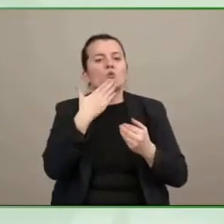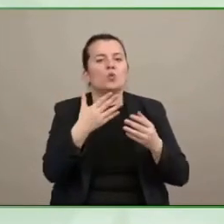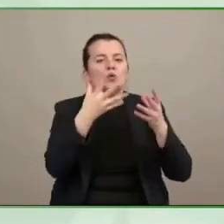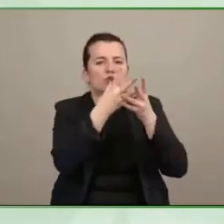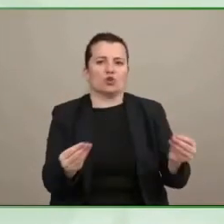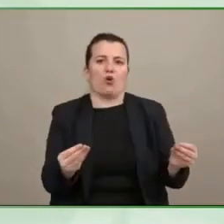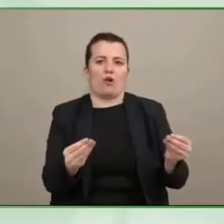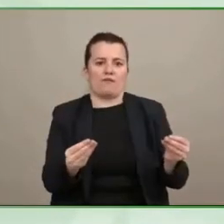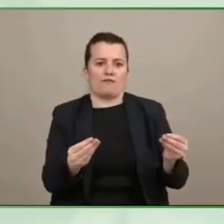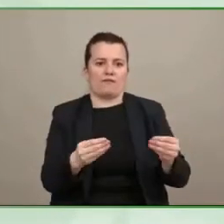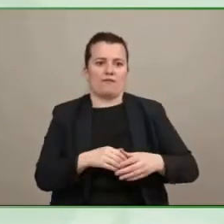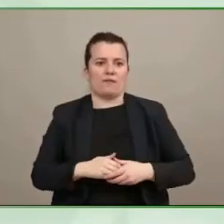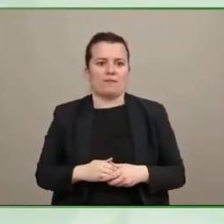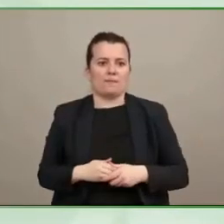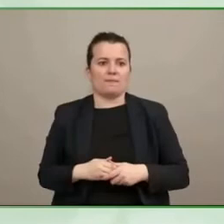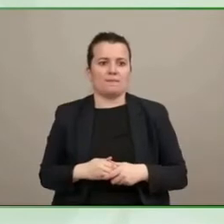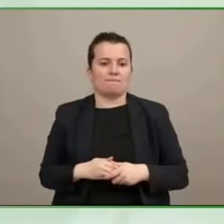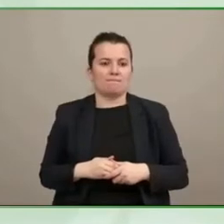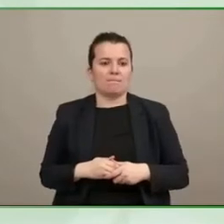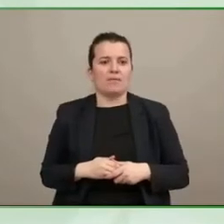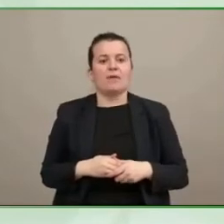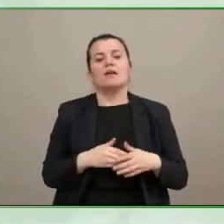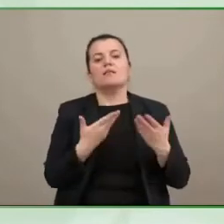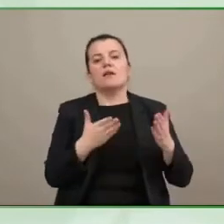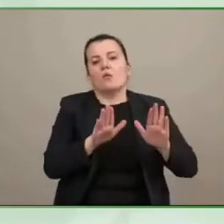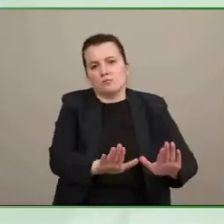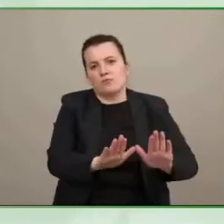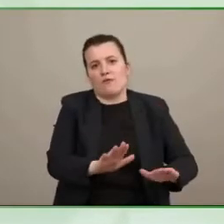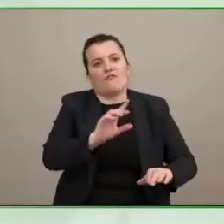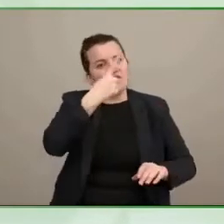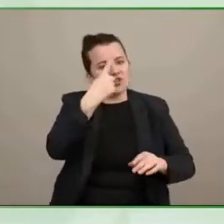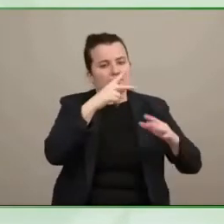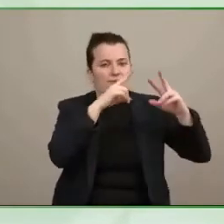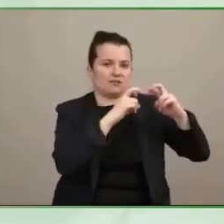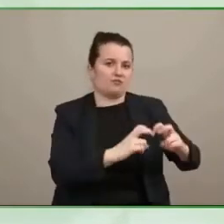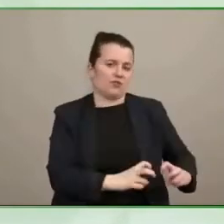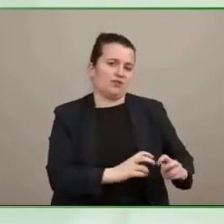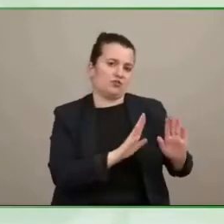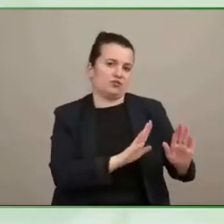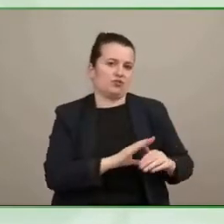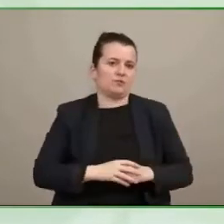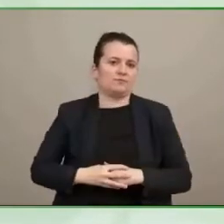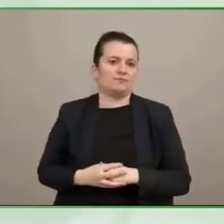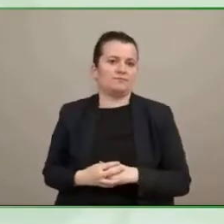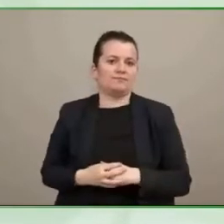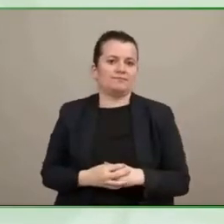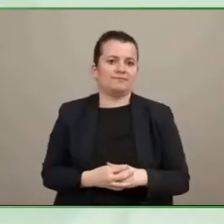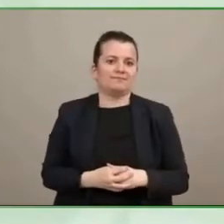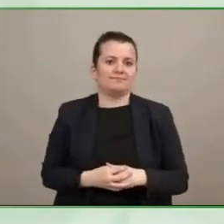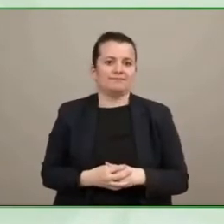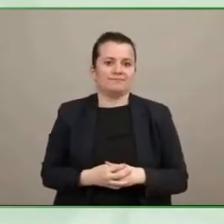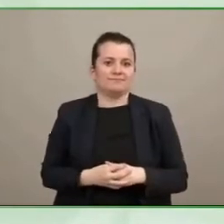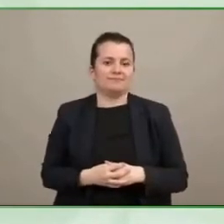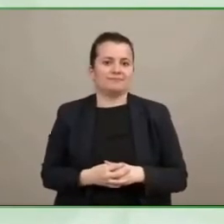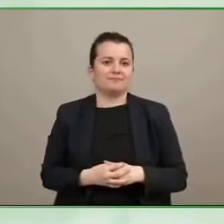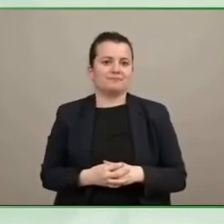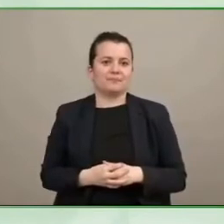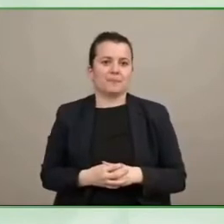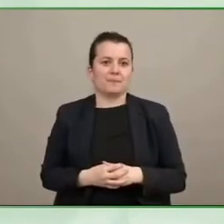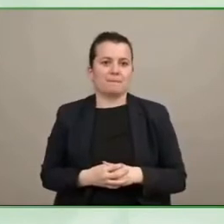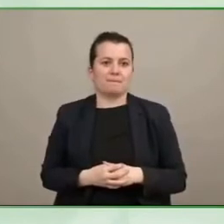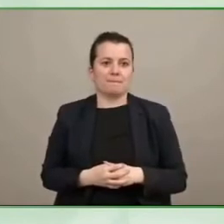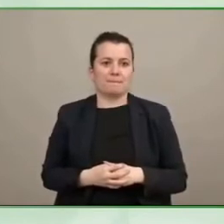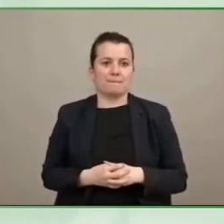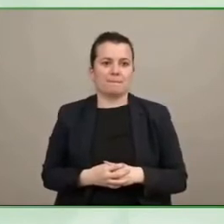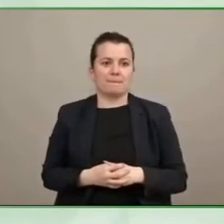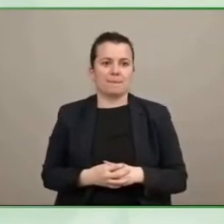with the bathwater so to speak thank you jenny that translates in all countries thank you it's always good to talk to you you're such